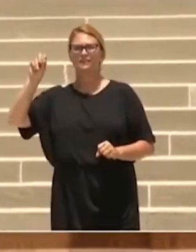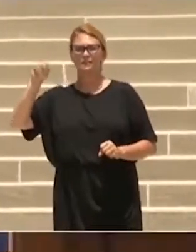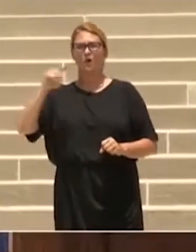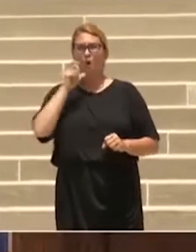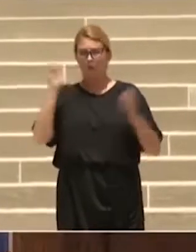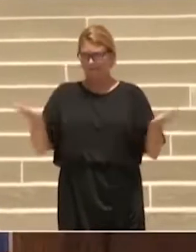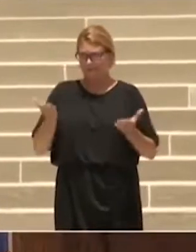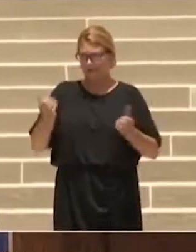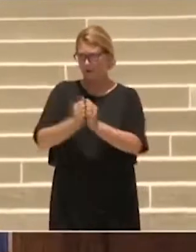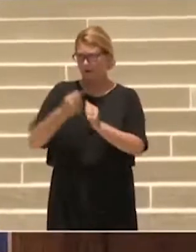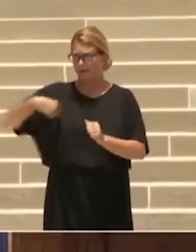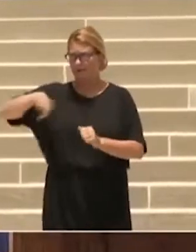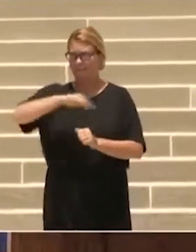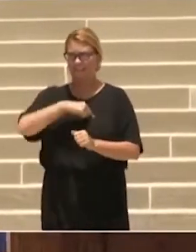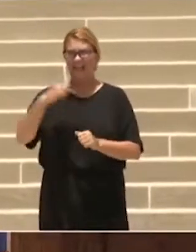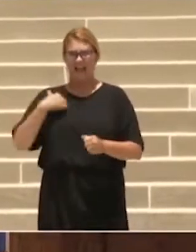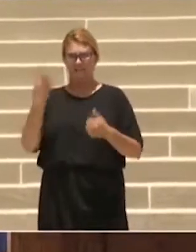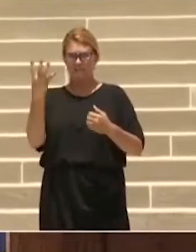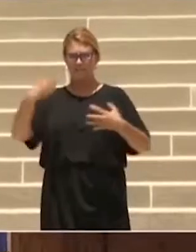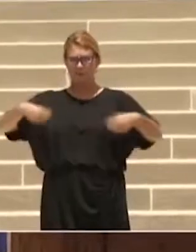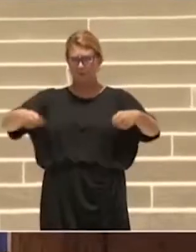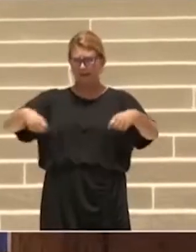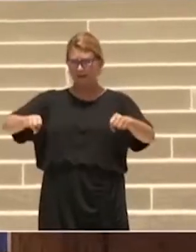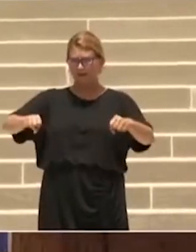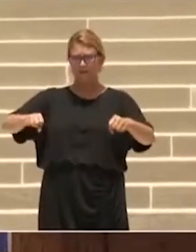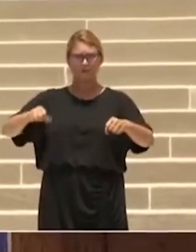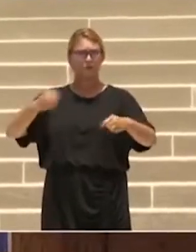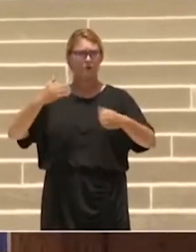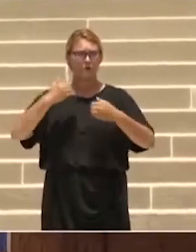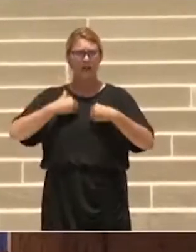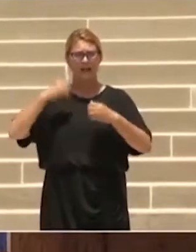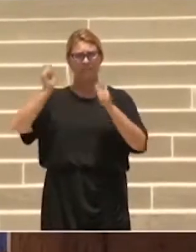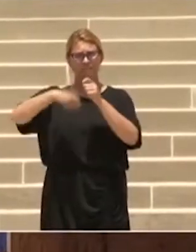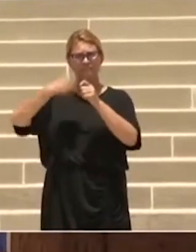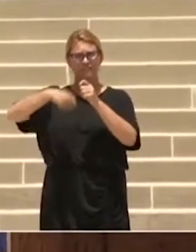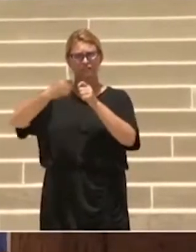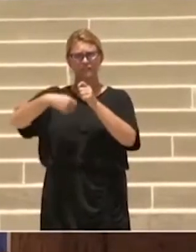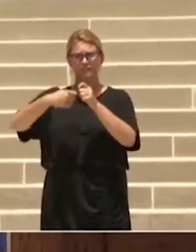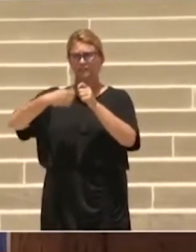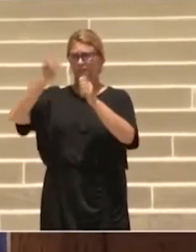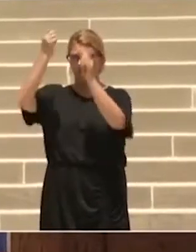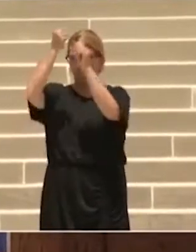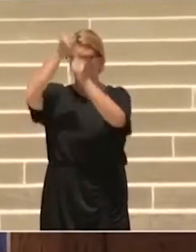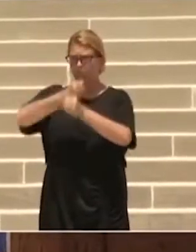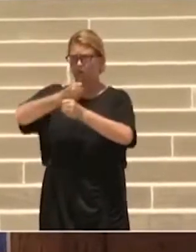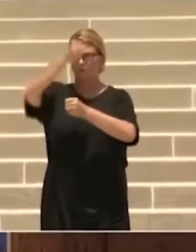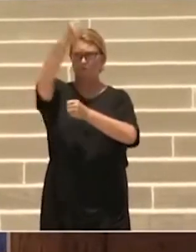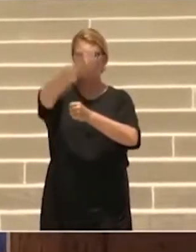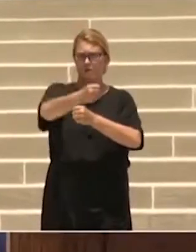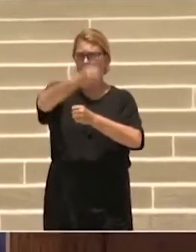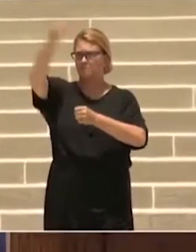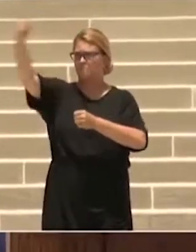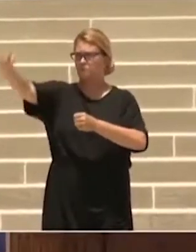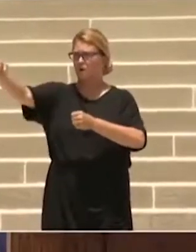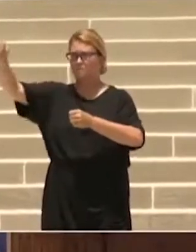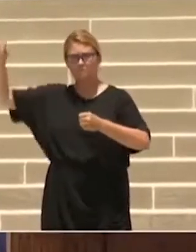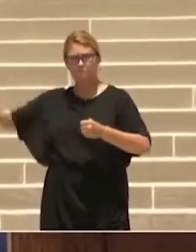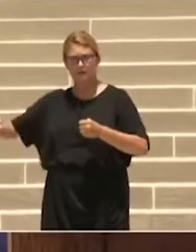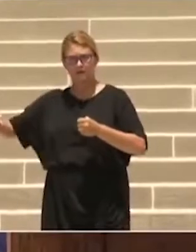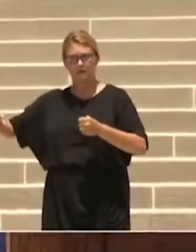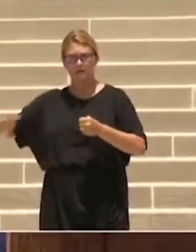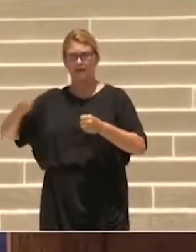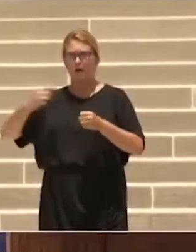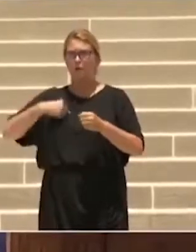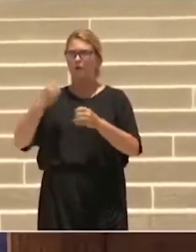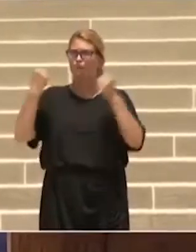Virginia come away with some prizes. If you didn't win, don't worry, everyone who didn't come away with a prize today is thrown back in for the next drawing that's set to